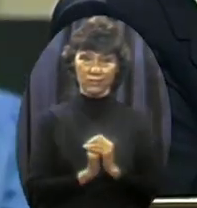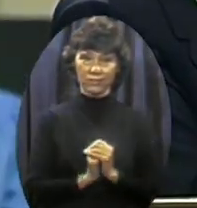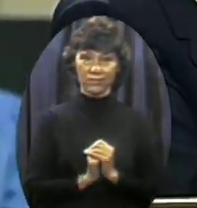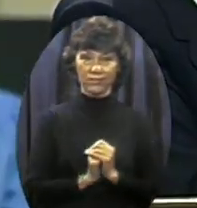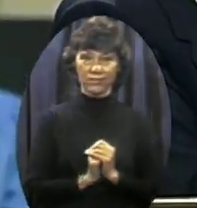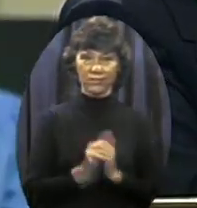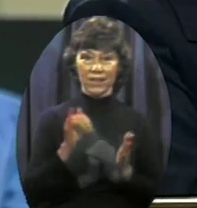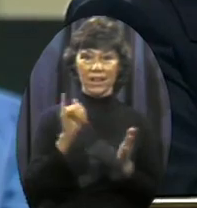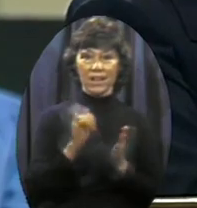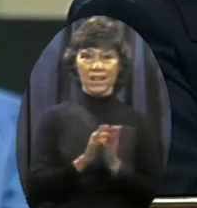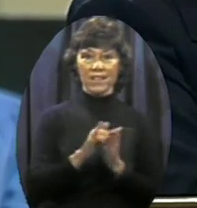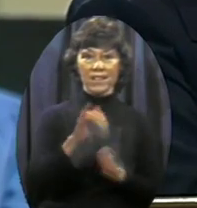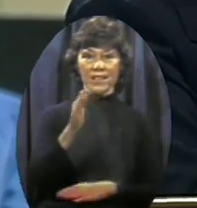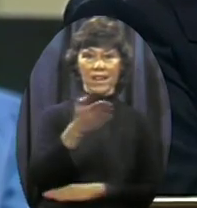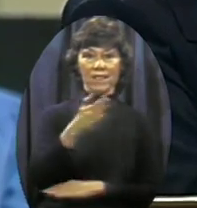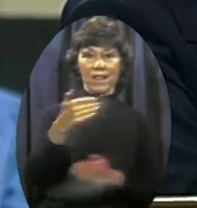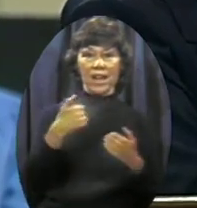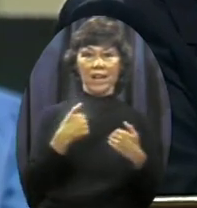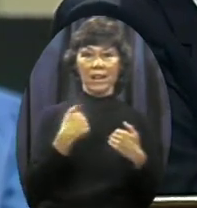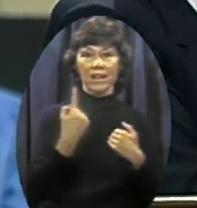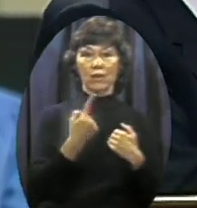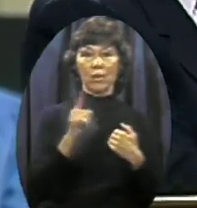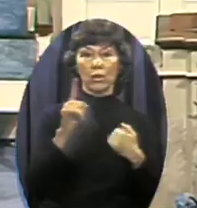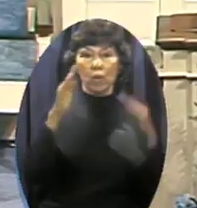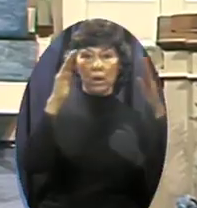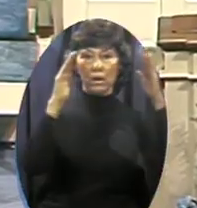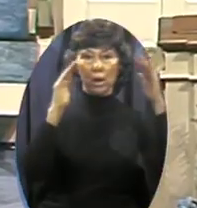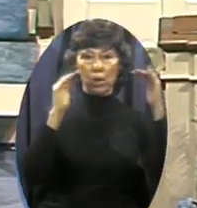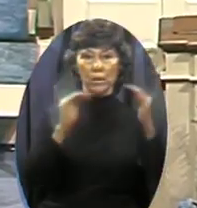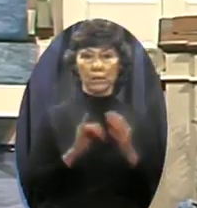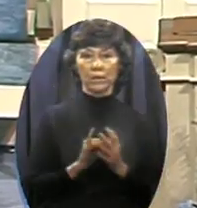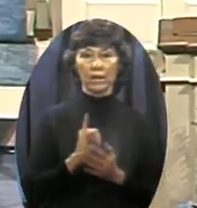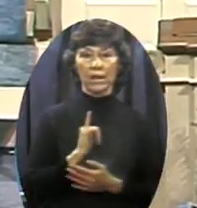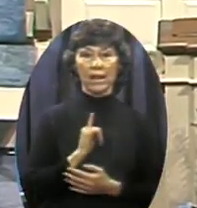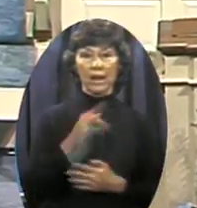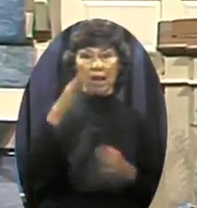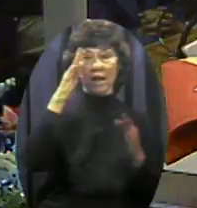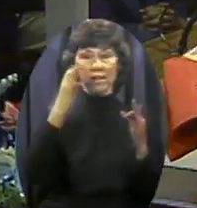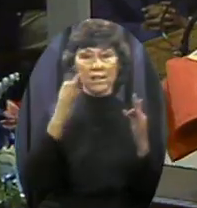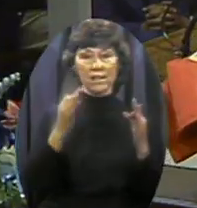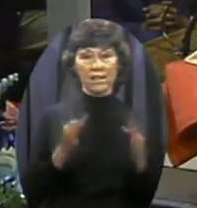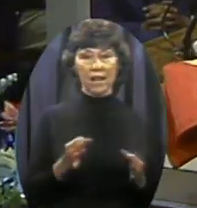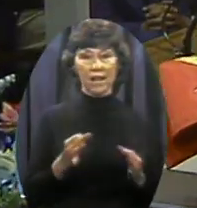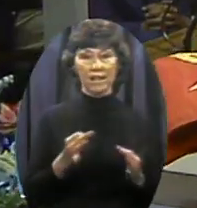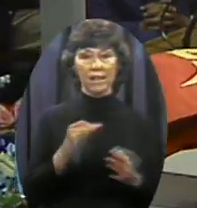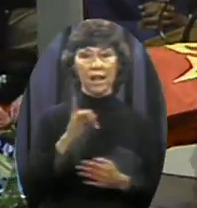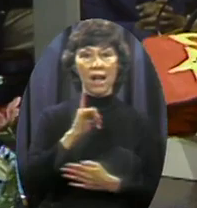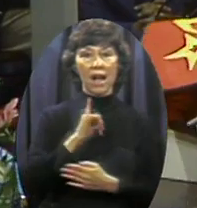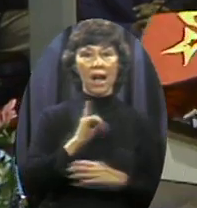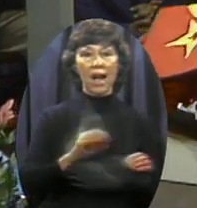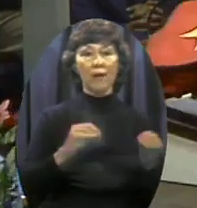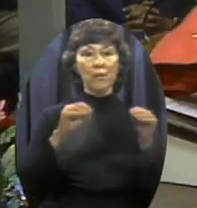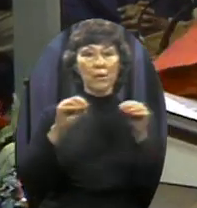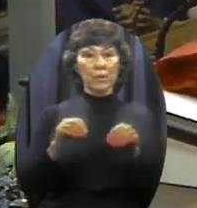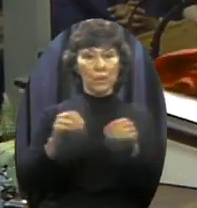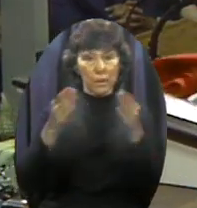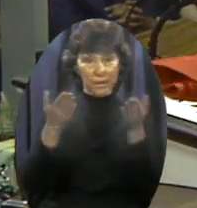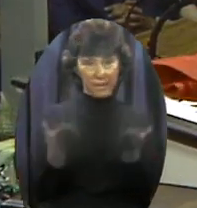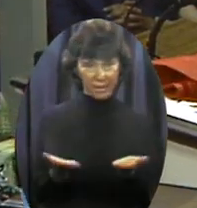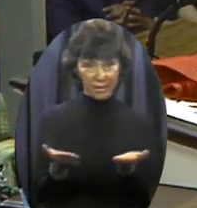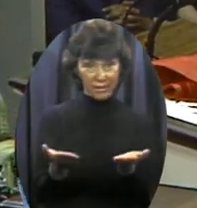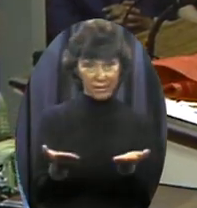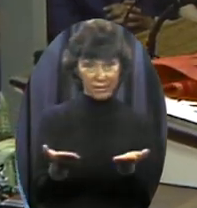That flag has only one hope And I decided I would put it on my pulpit And put my Bible